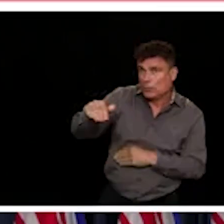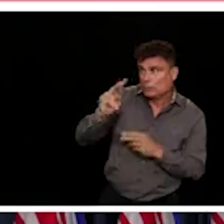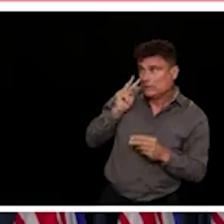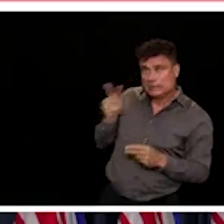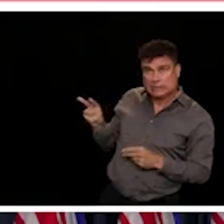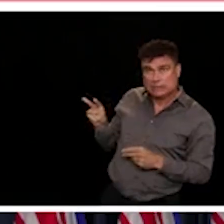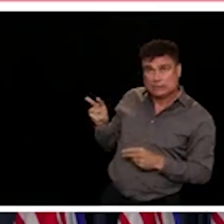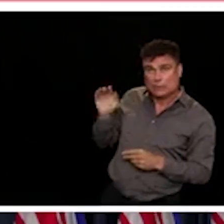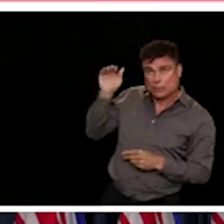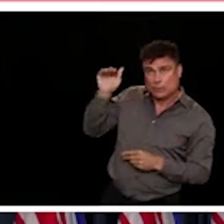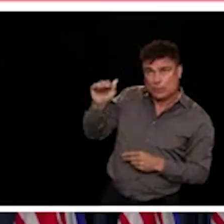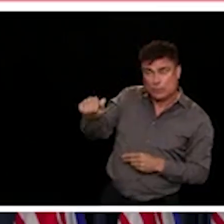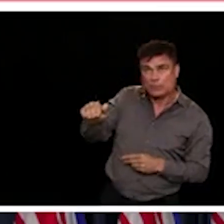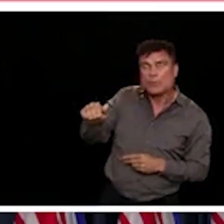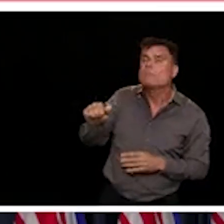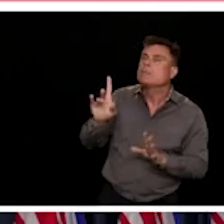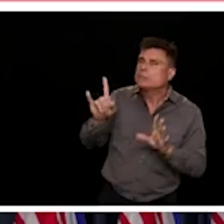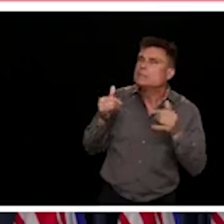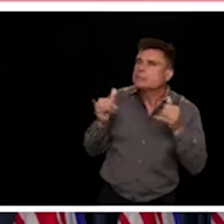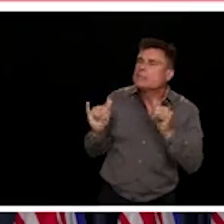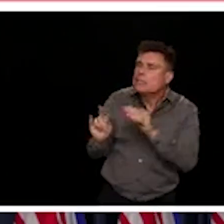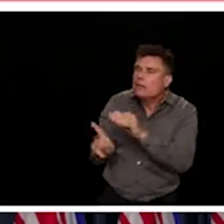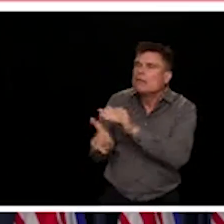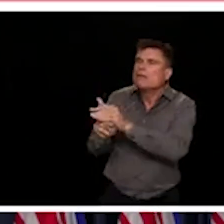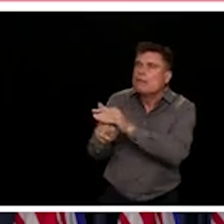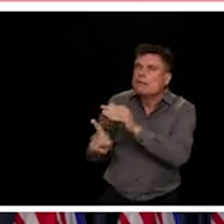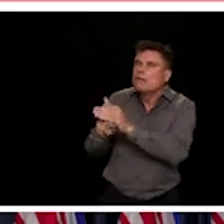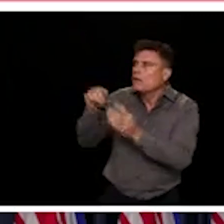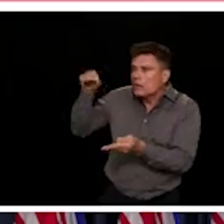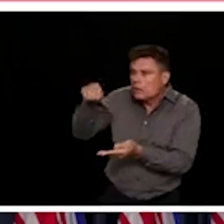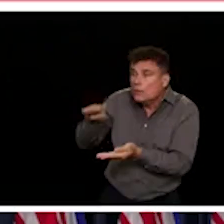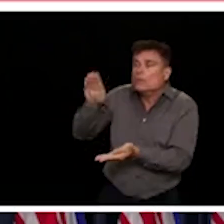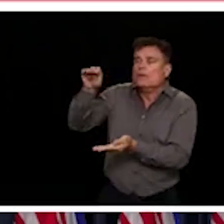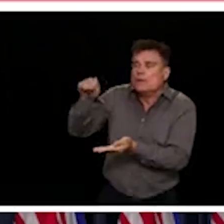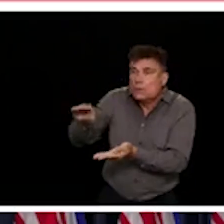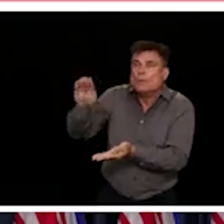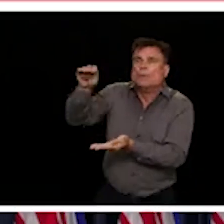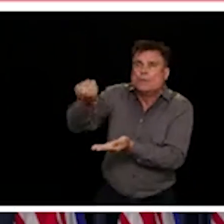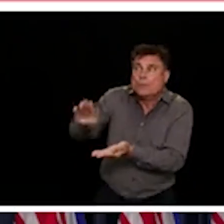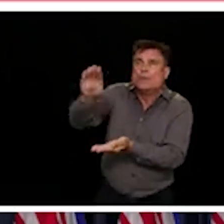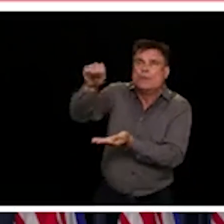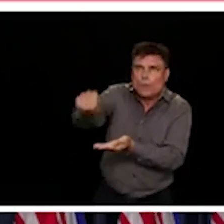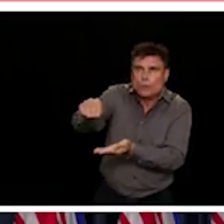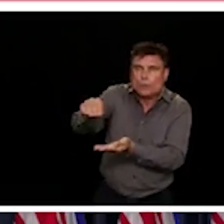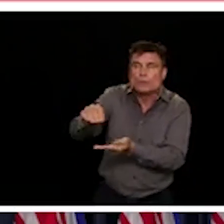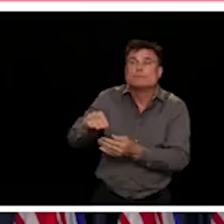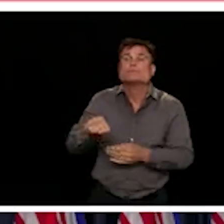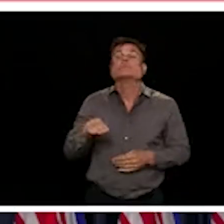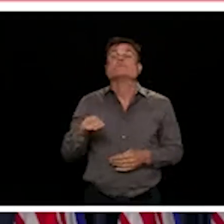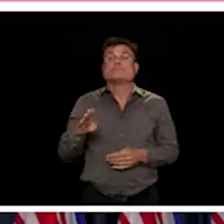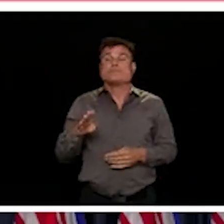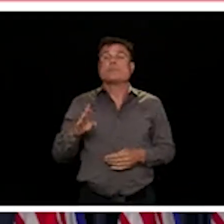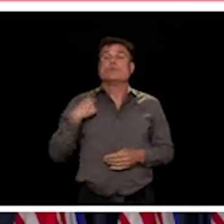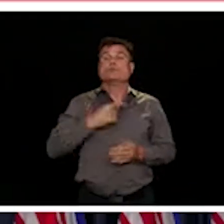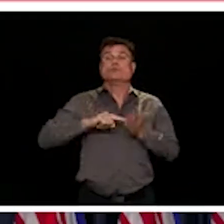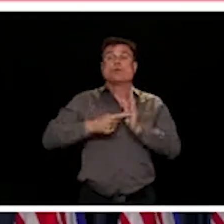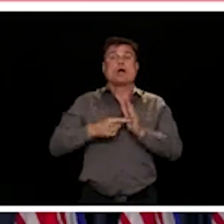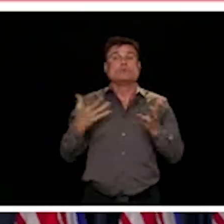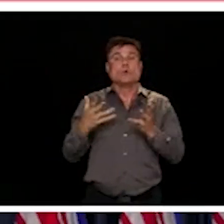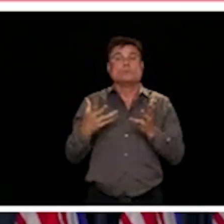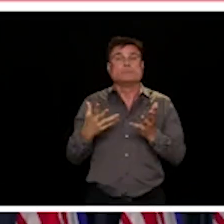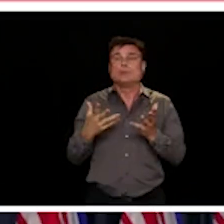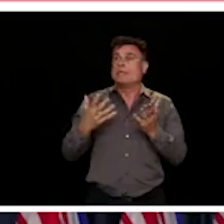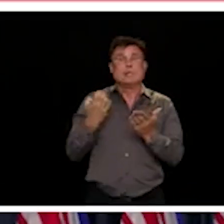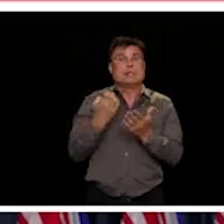cases as we moved into our restart. And we started to have more activity in our communities. So what we have in this is